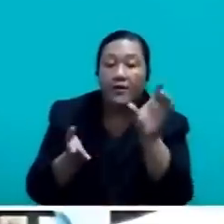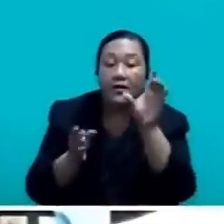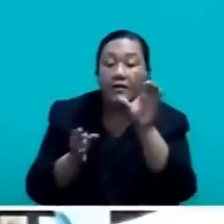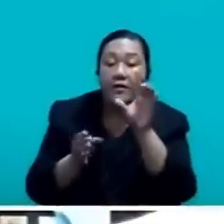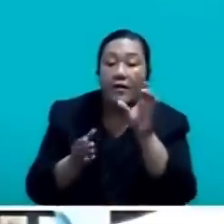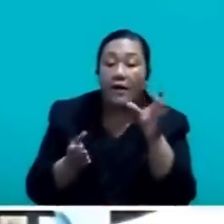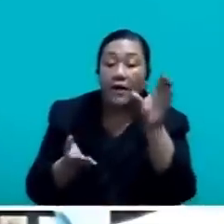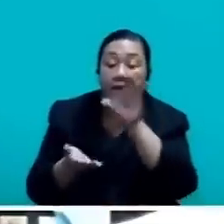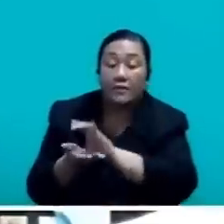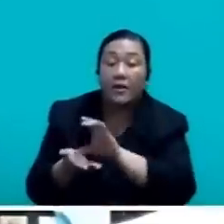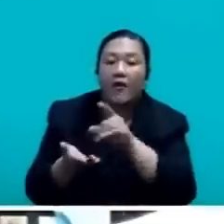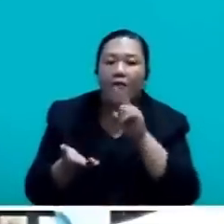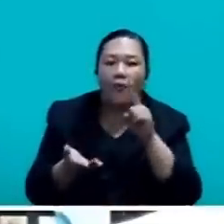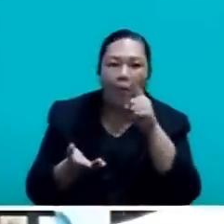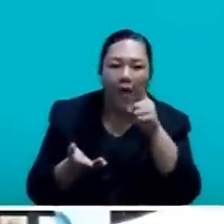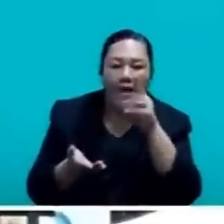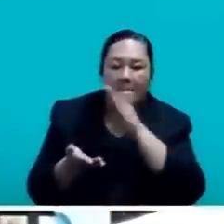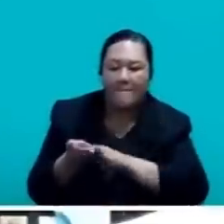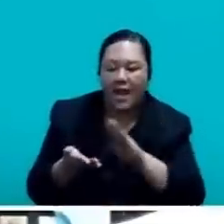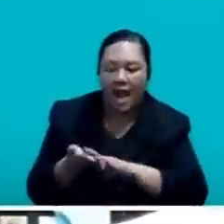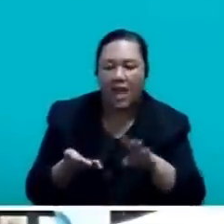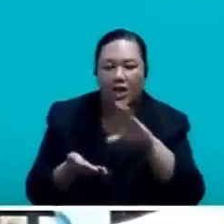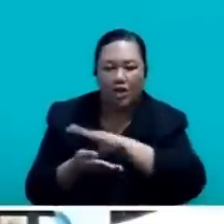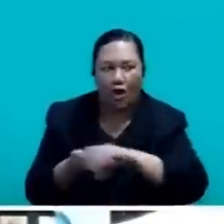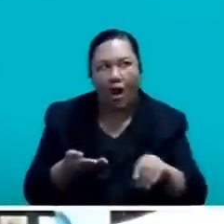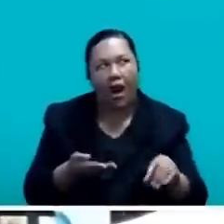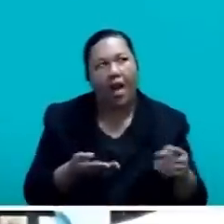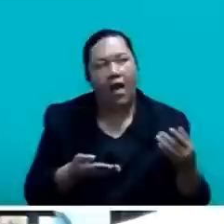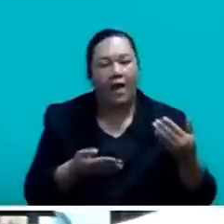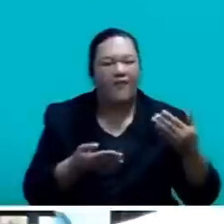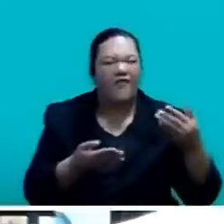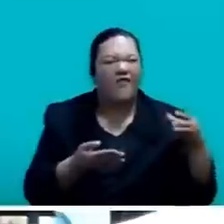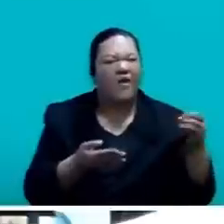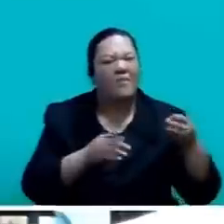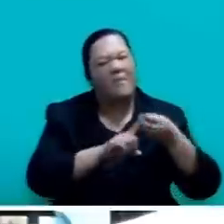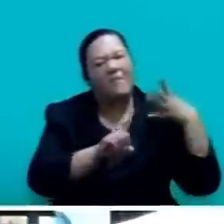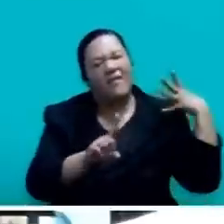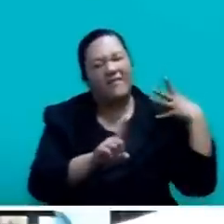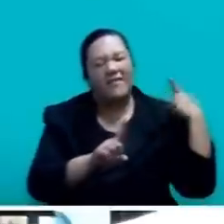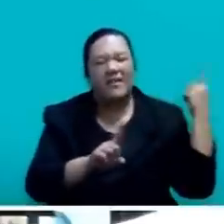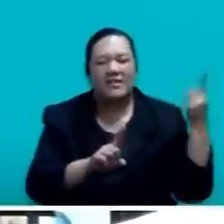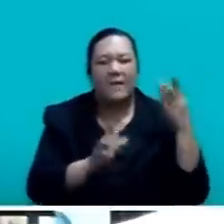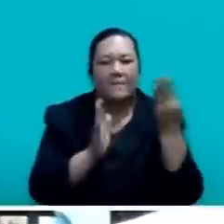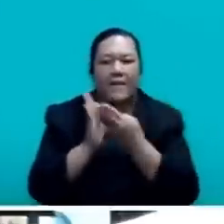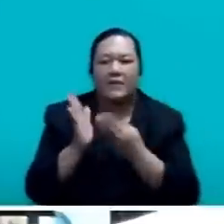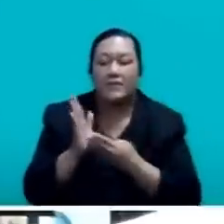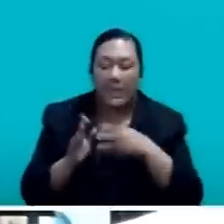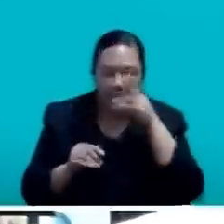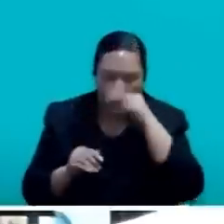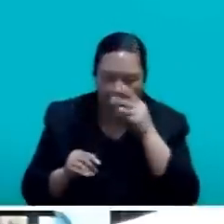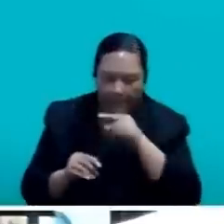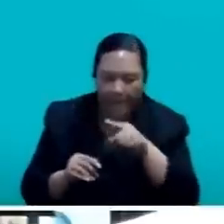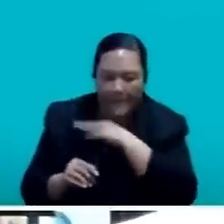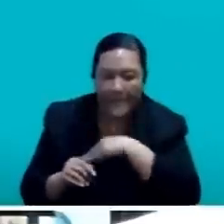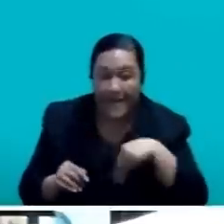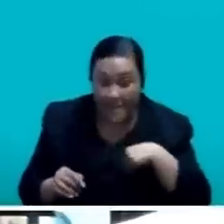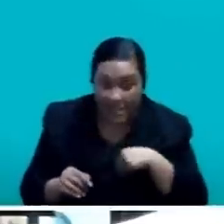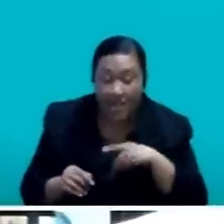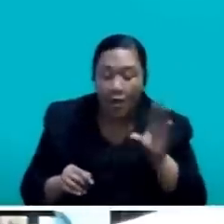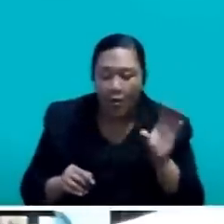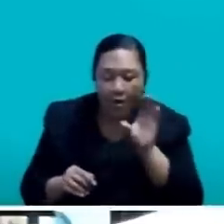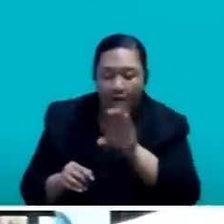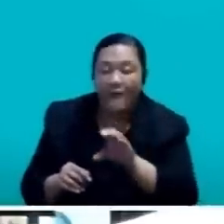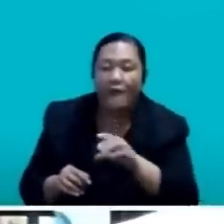from the previous budget and this will enable the Ministry to do more for the red zone